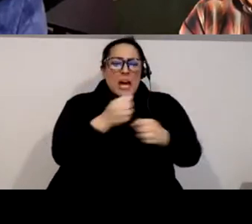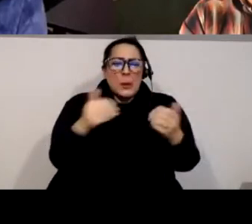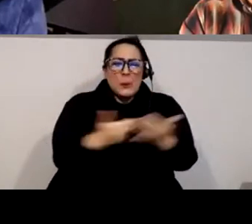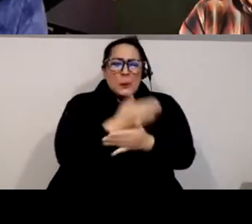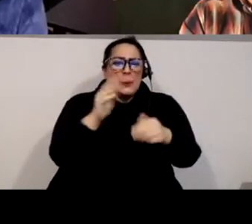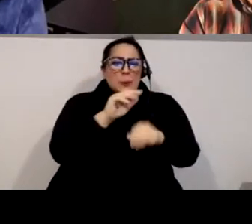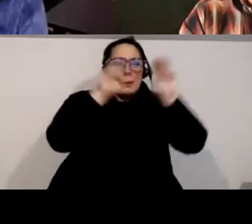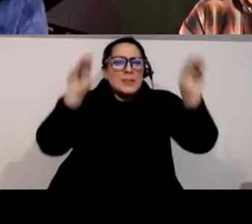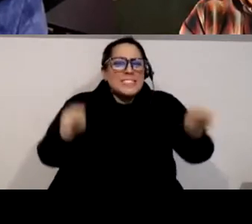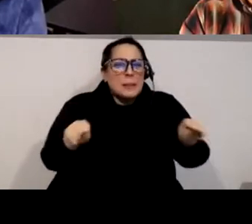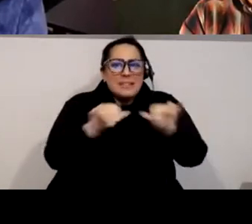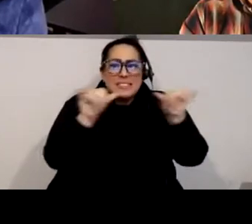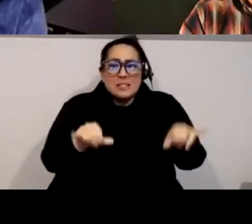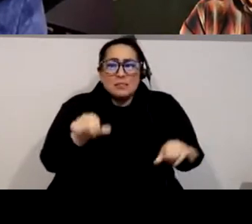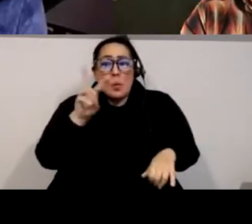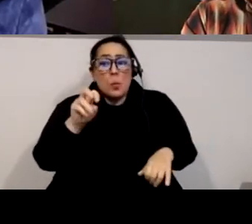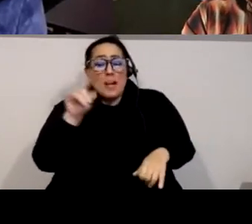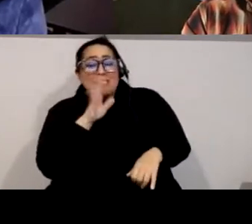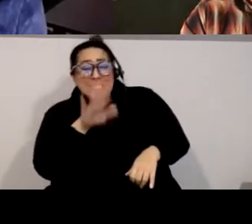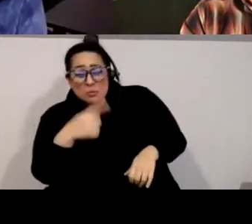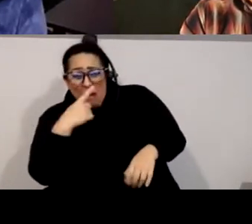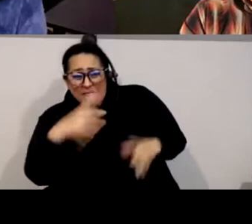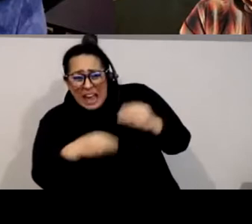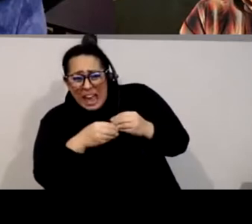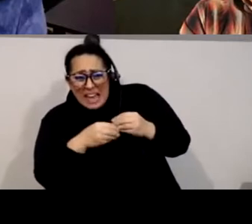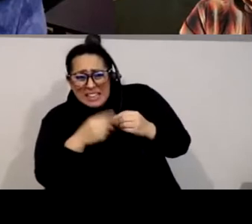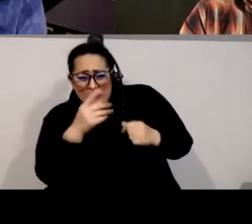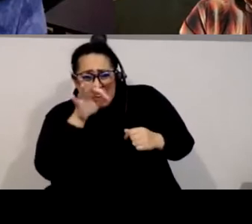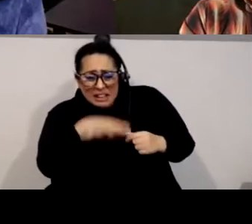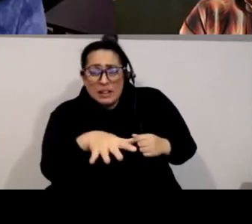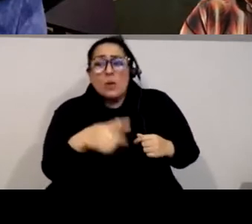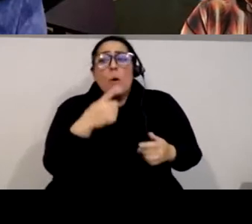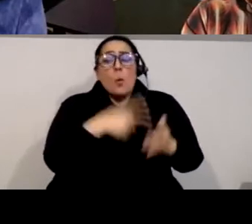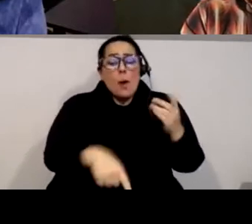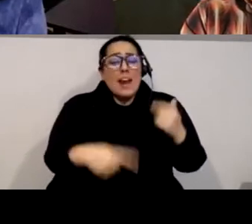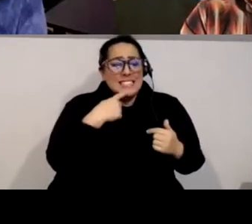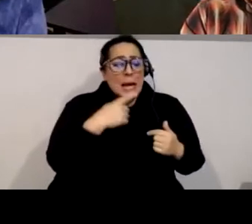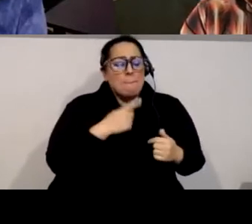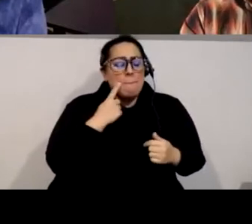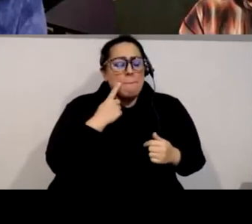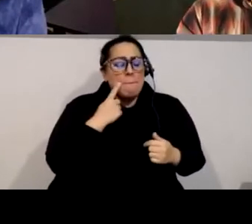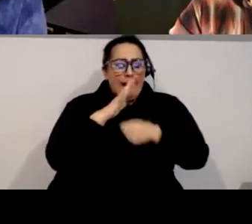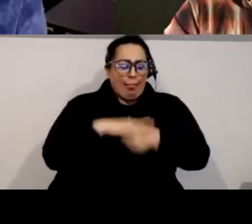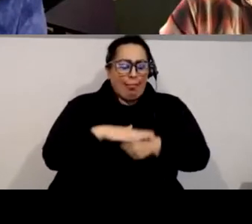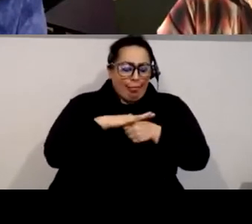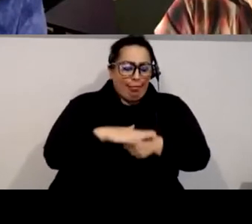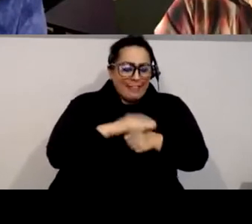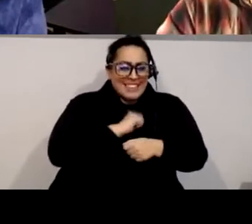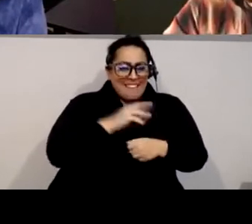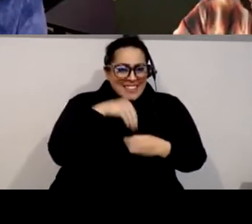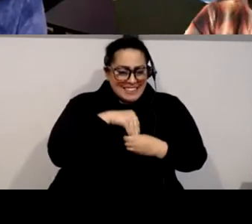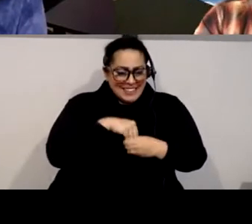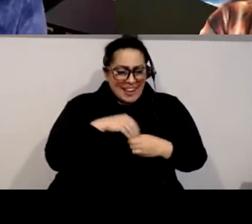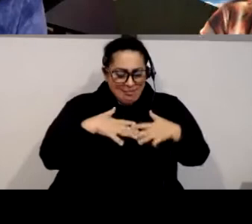want to say can i can i say something real quick what i said was my defeatist self inside me and now i'm gonna come back